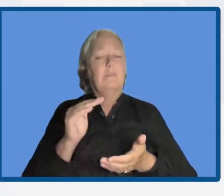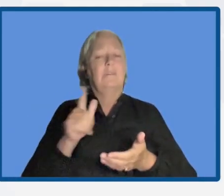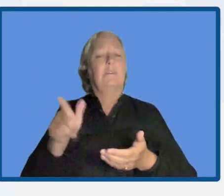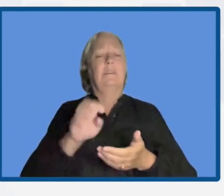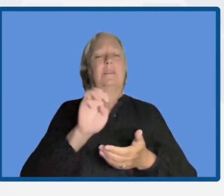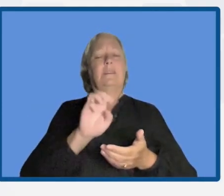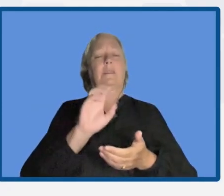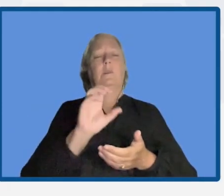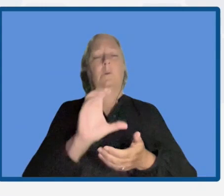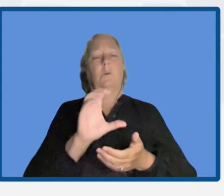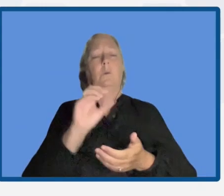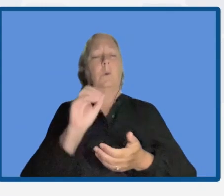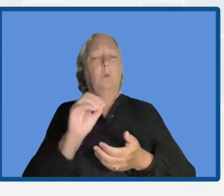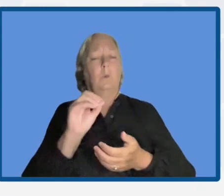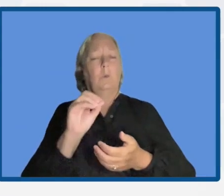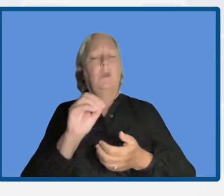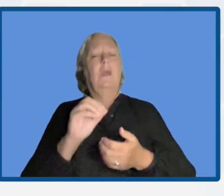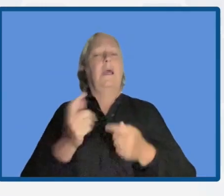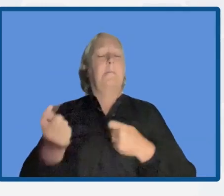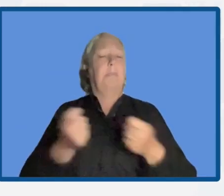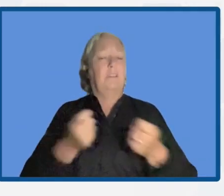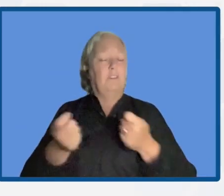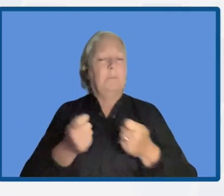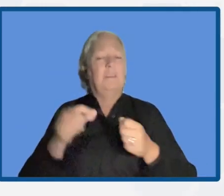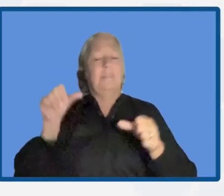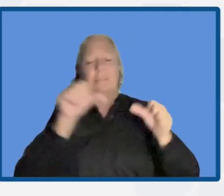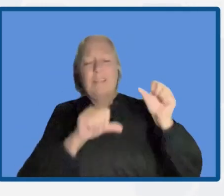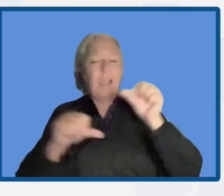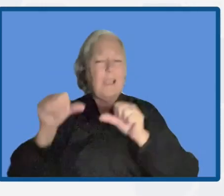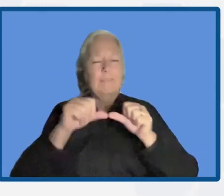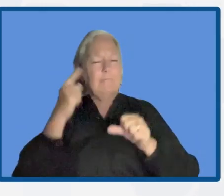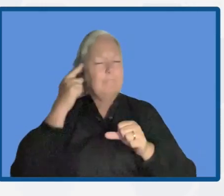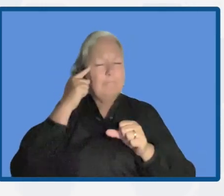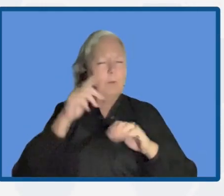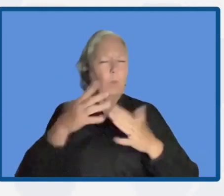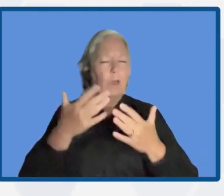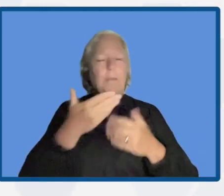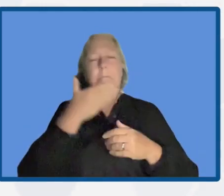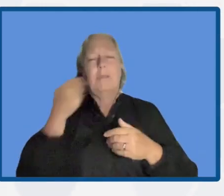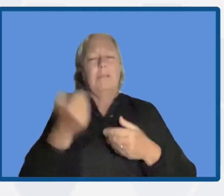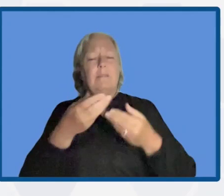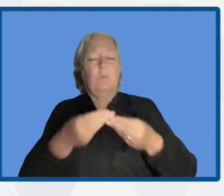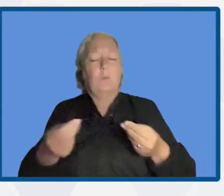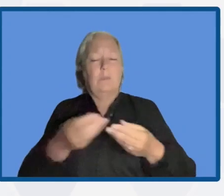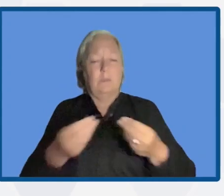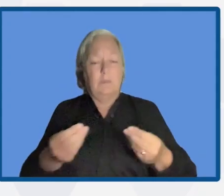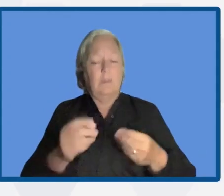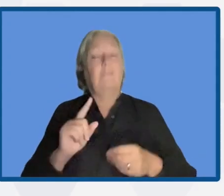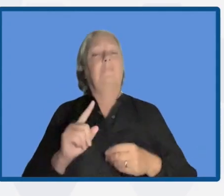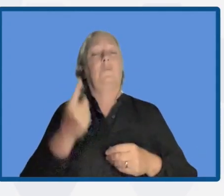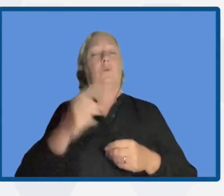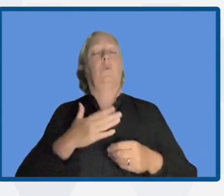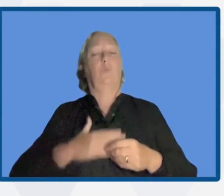Science and Technology and Nature-Based Solutions has four objectives. The first one is to provide elements for the orientation